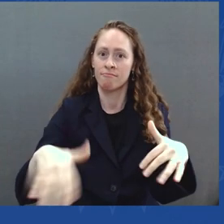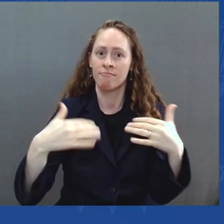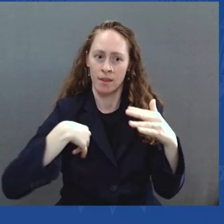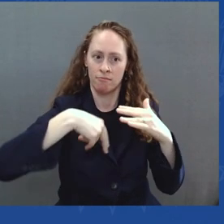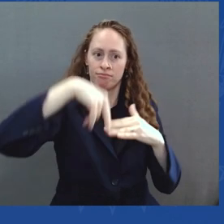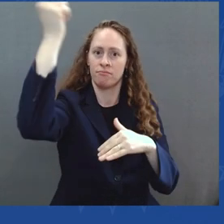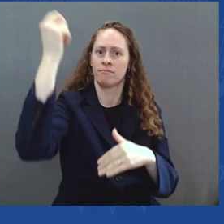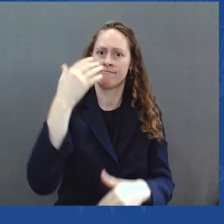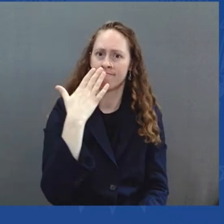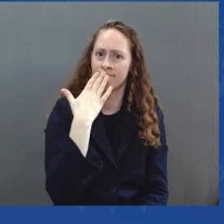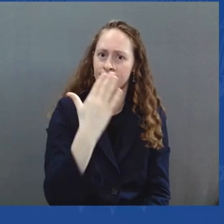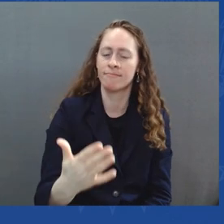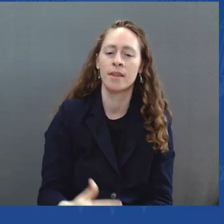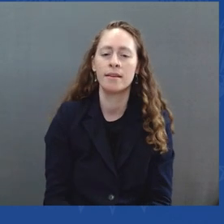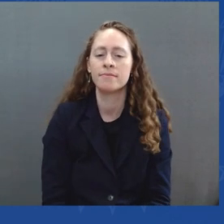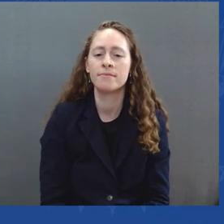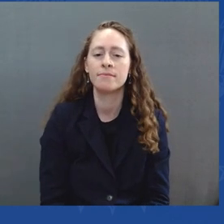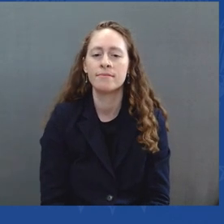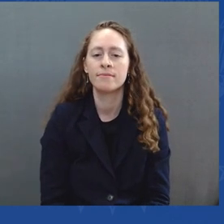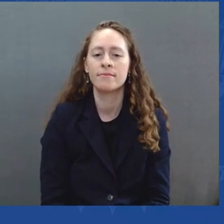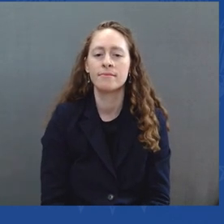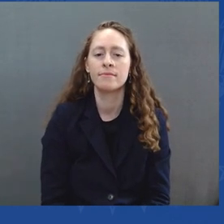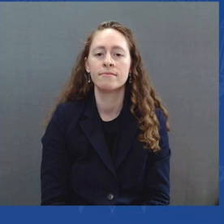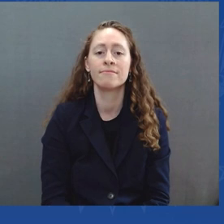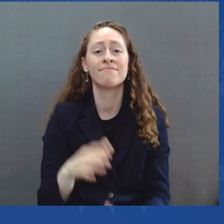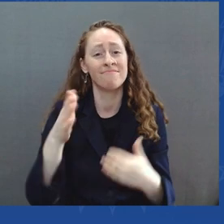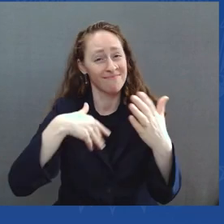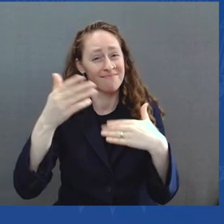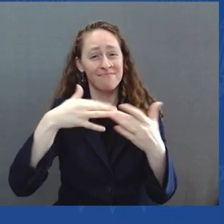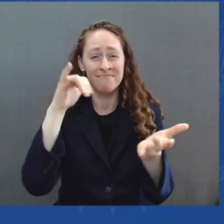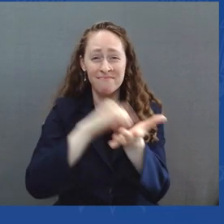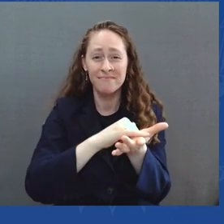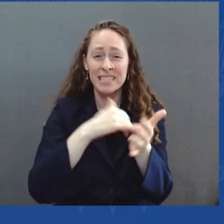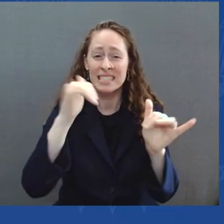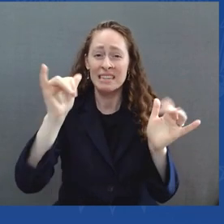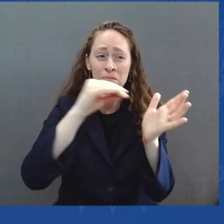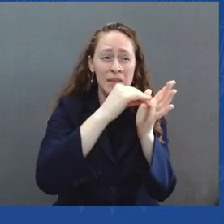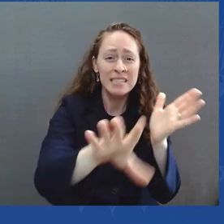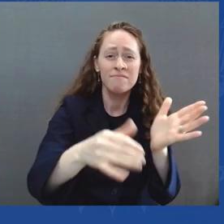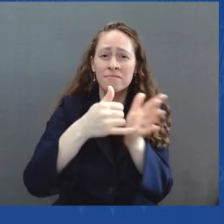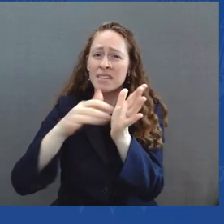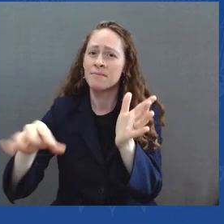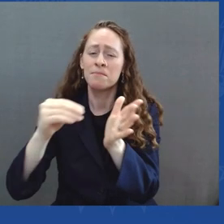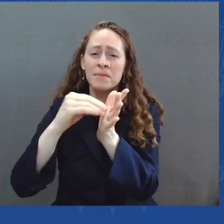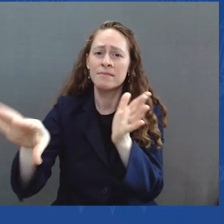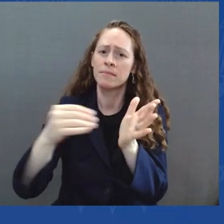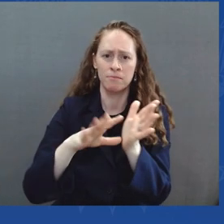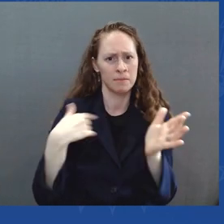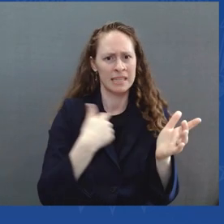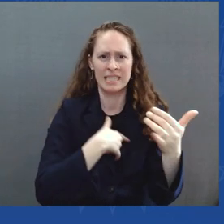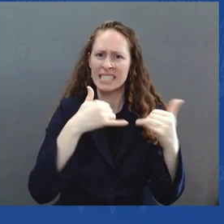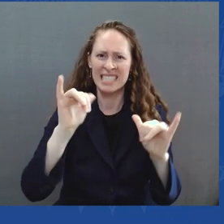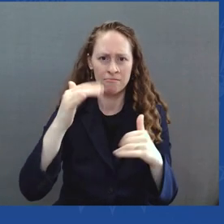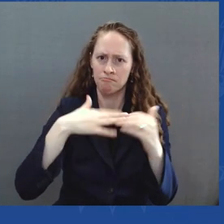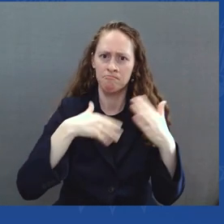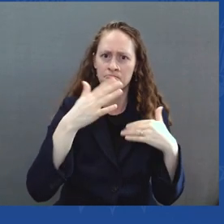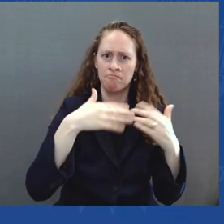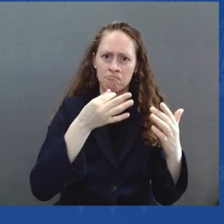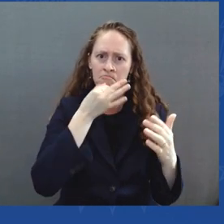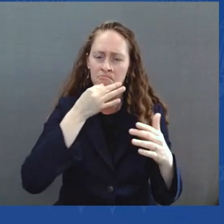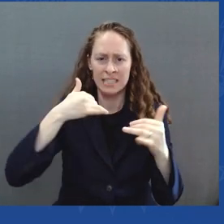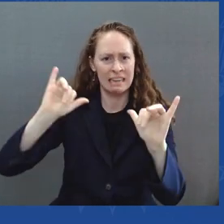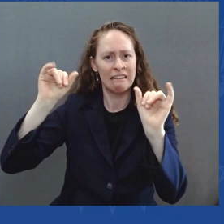pressures on inflation. That's what happens when you reduce the deficit. So here are the facts. It was the previous administration whose reckless